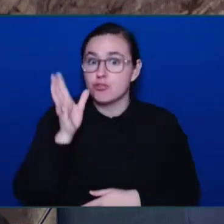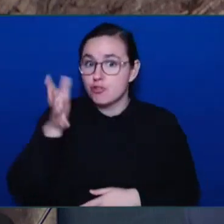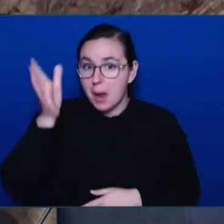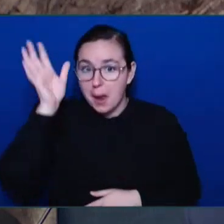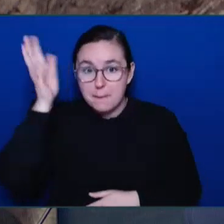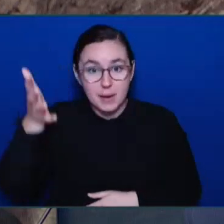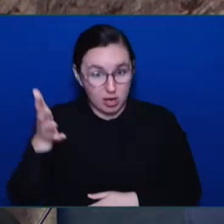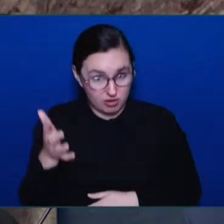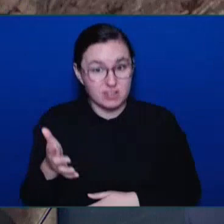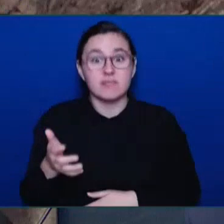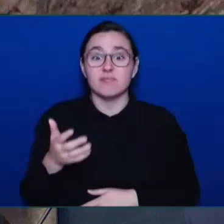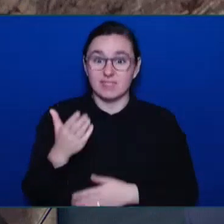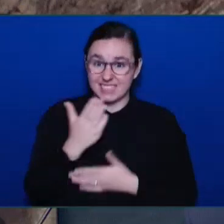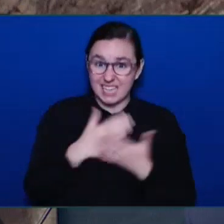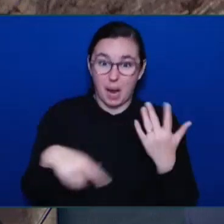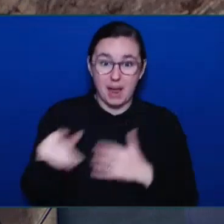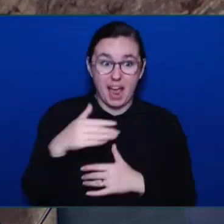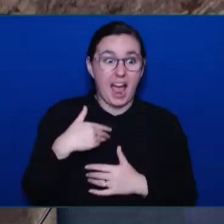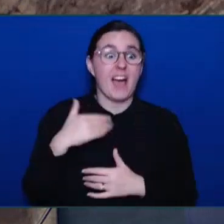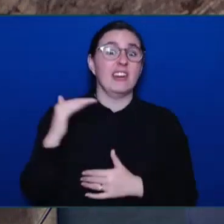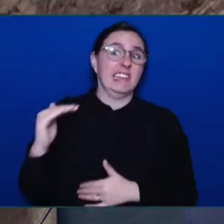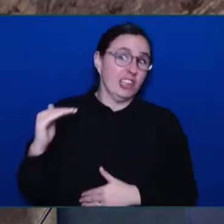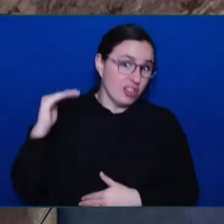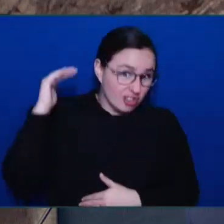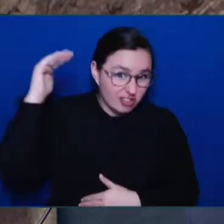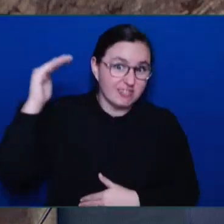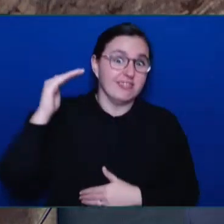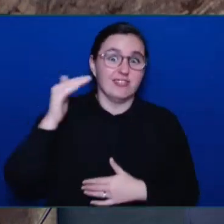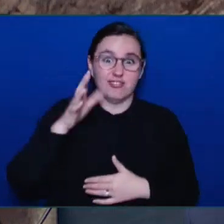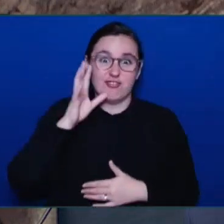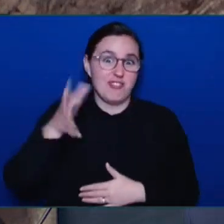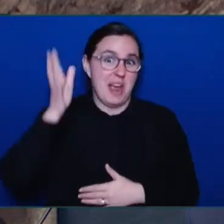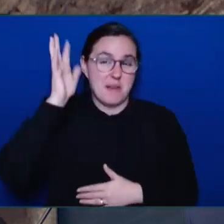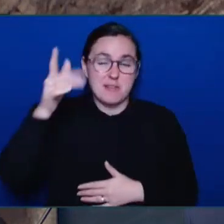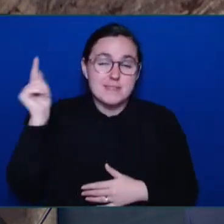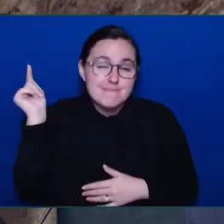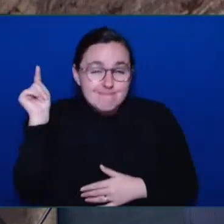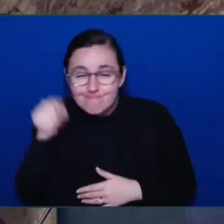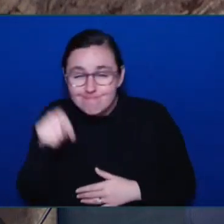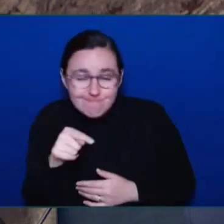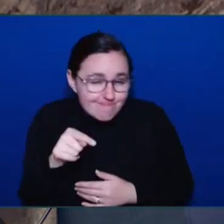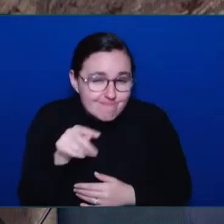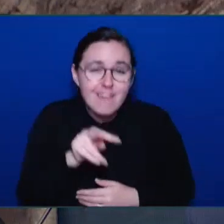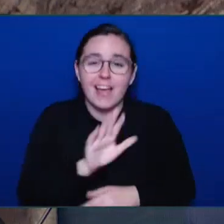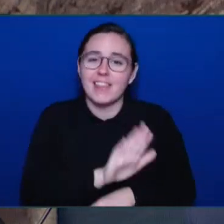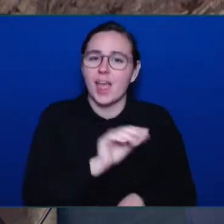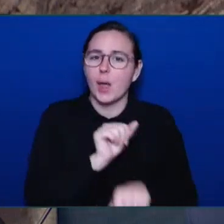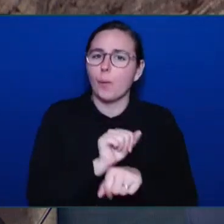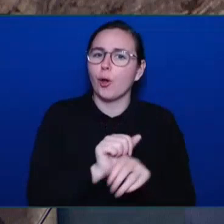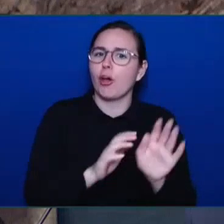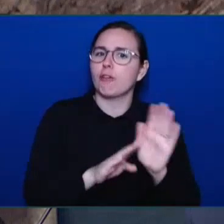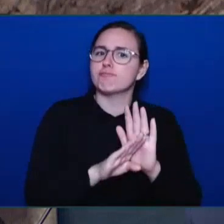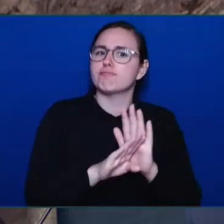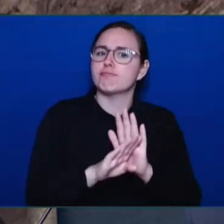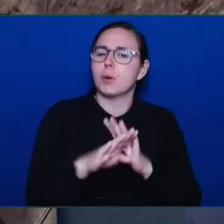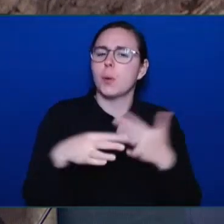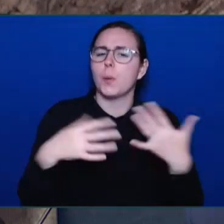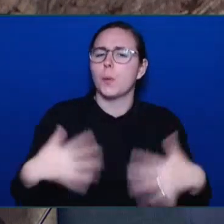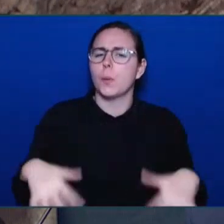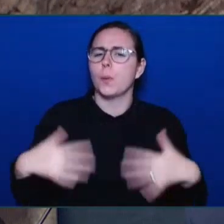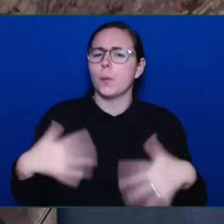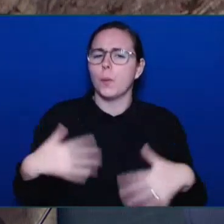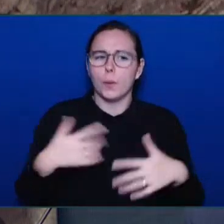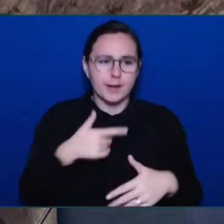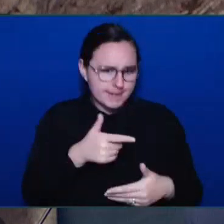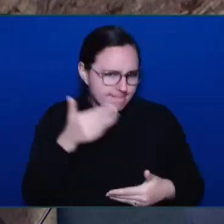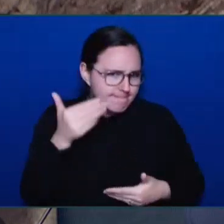appreciate the work these students did. And I can share that the students made some remarkable projects. This passion for